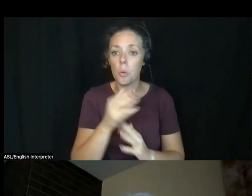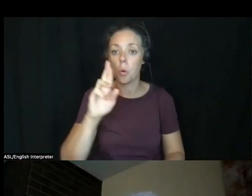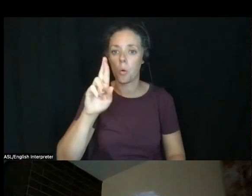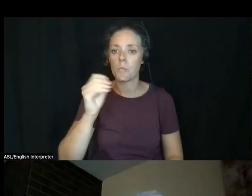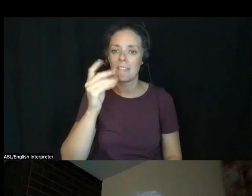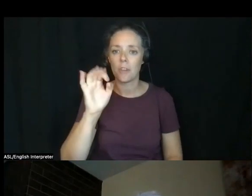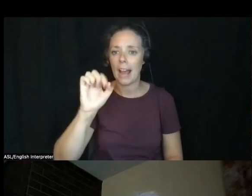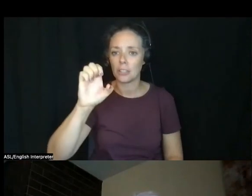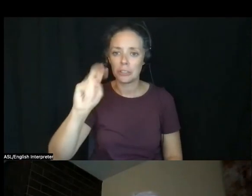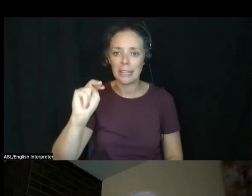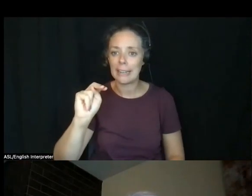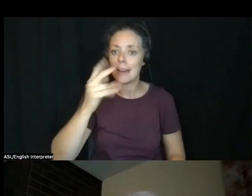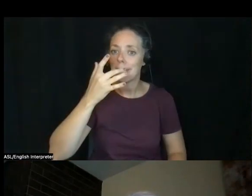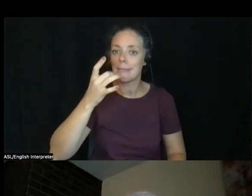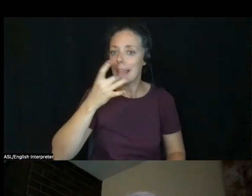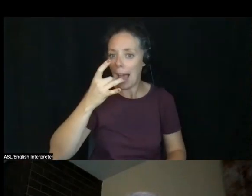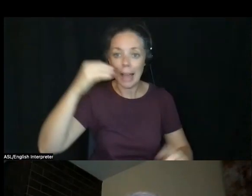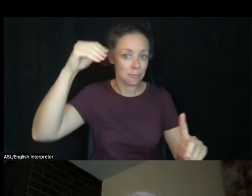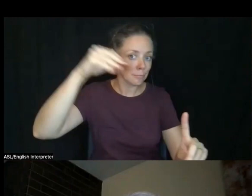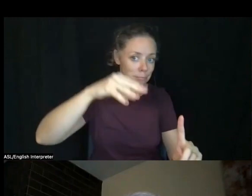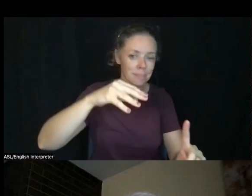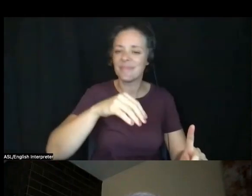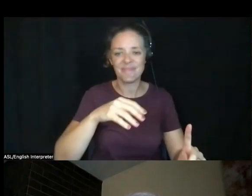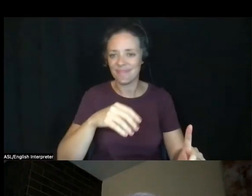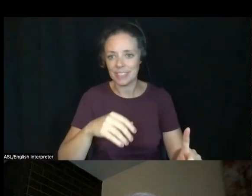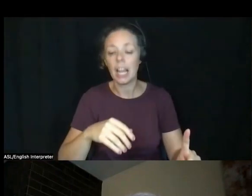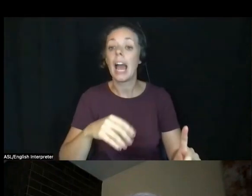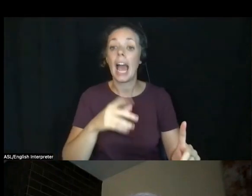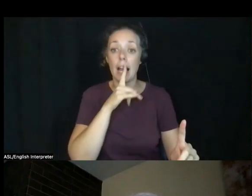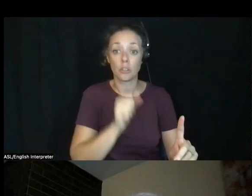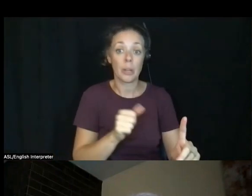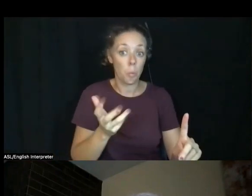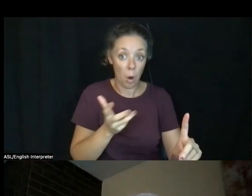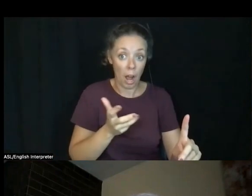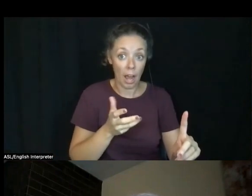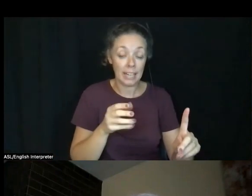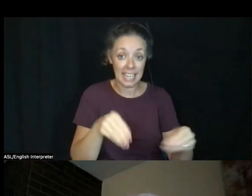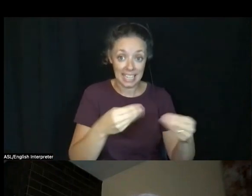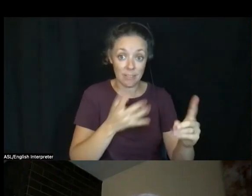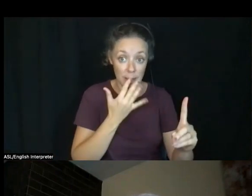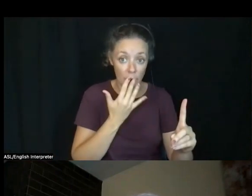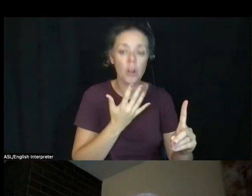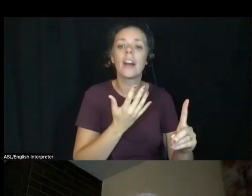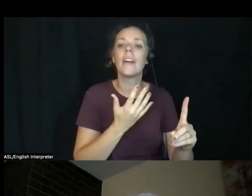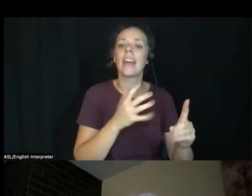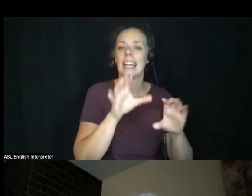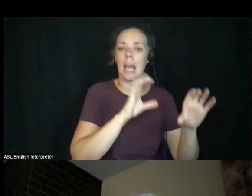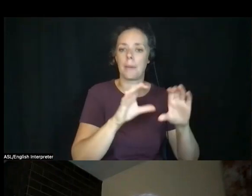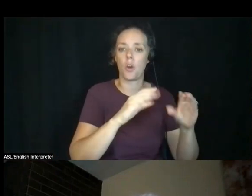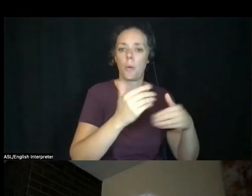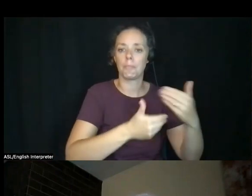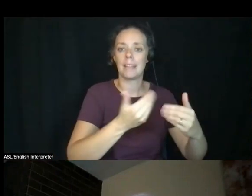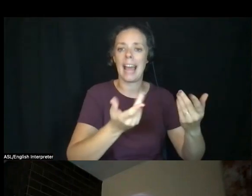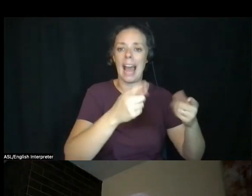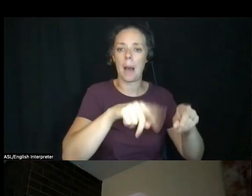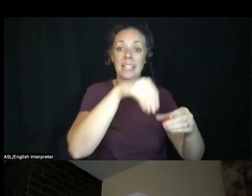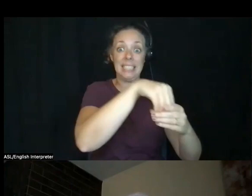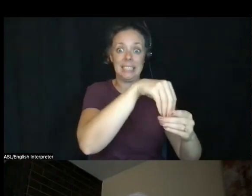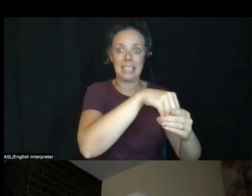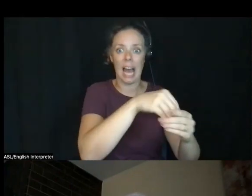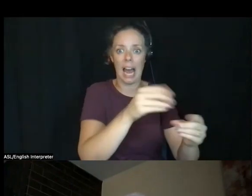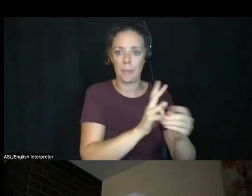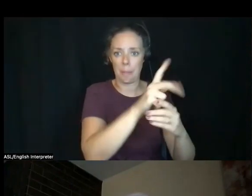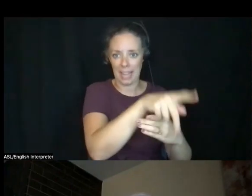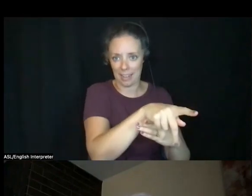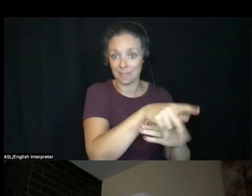and all of that. It's actually the chemical process that's within the plant's interior. So for example,